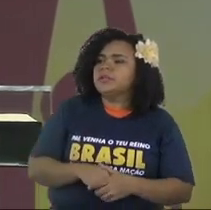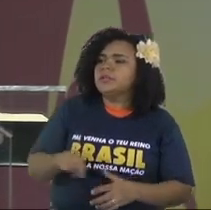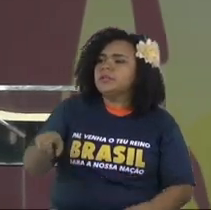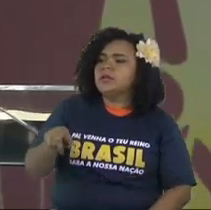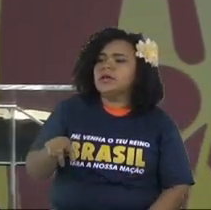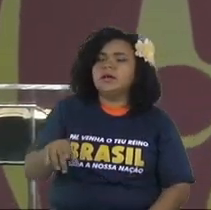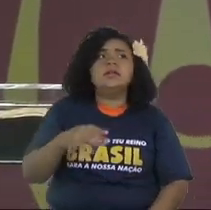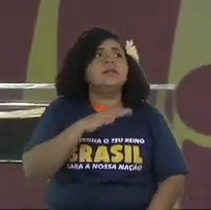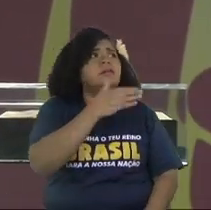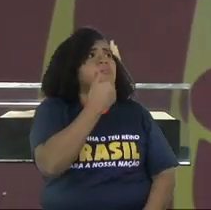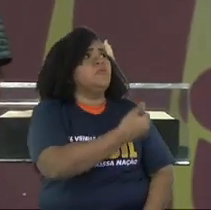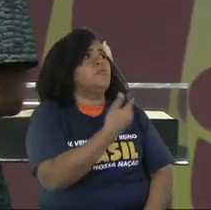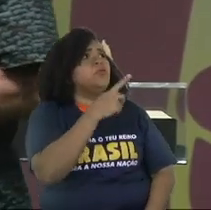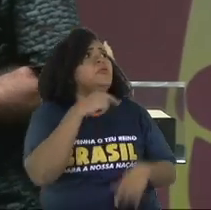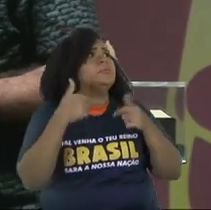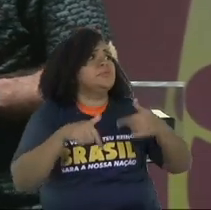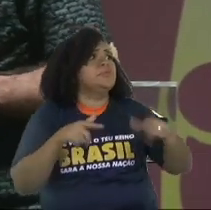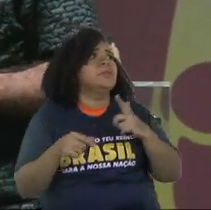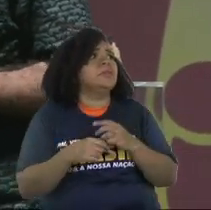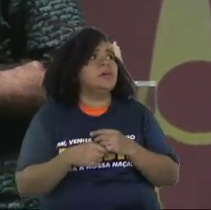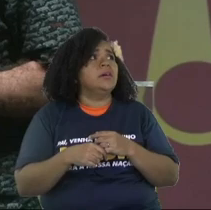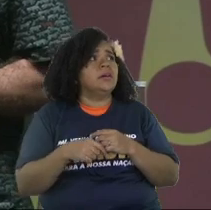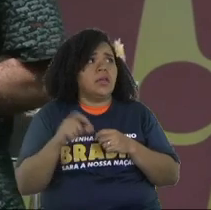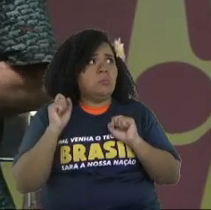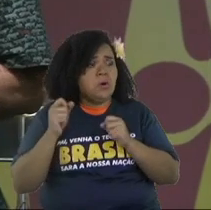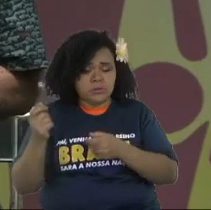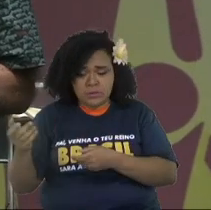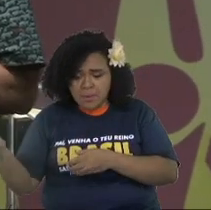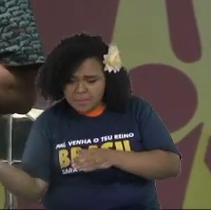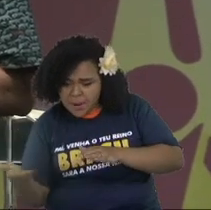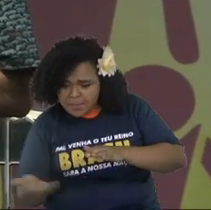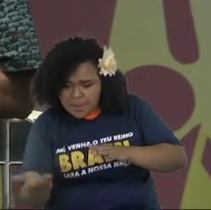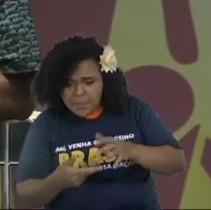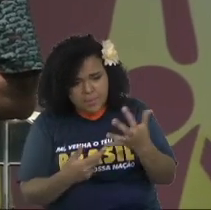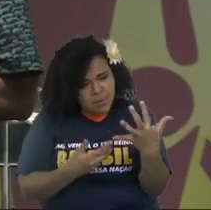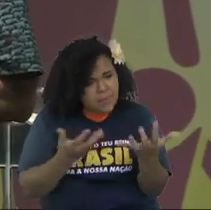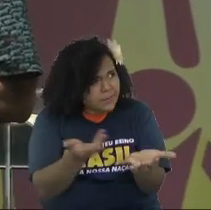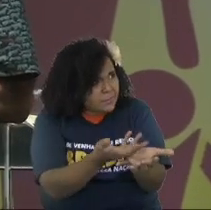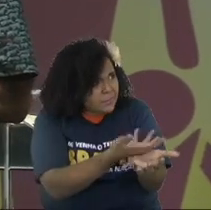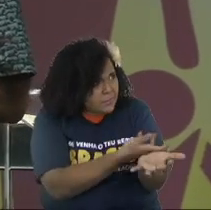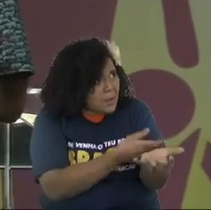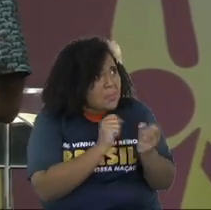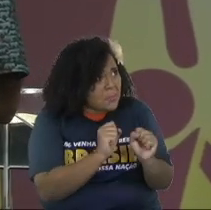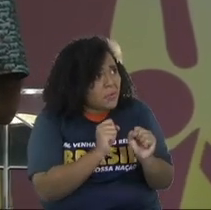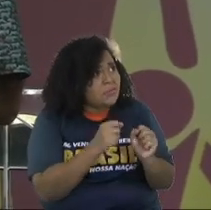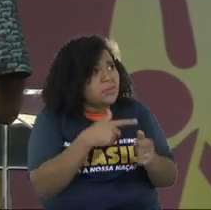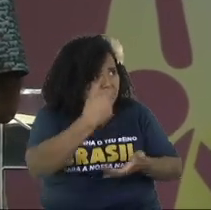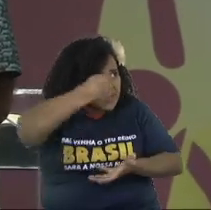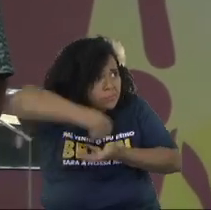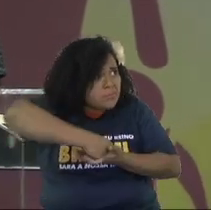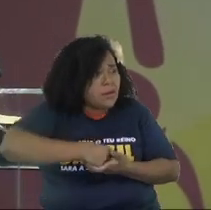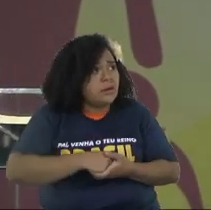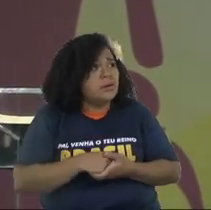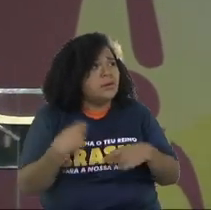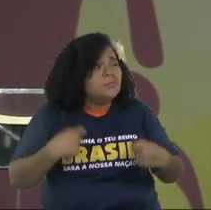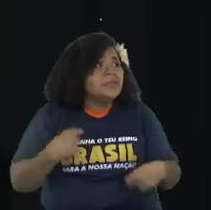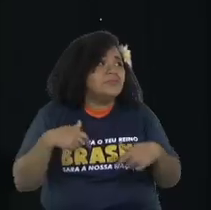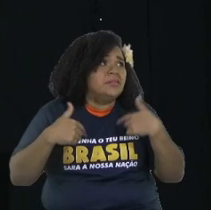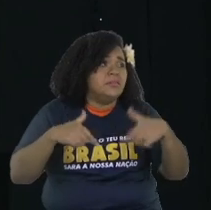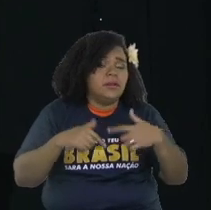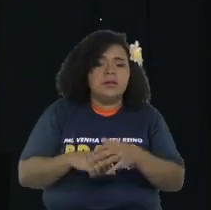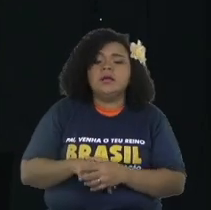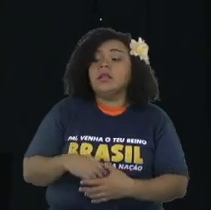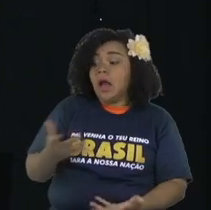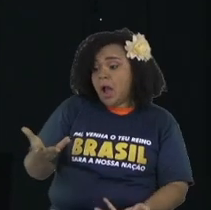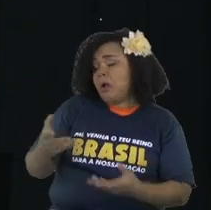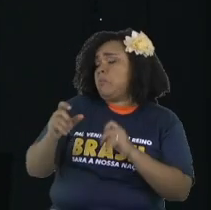and I found a guy and he said man pastor I need to worry can I take care of your